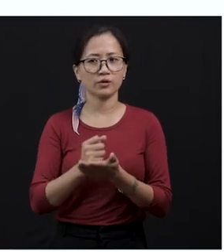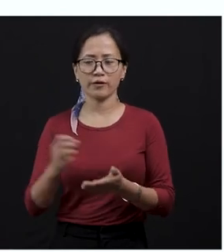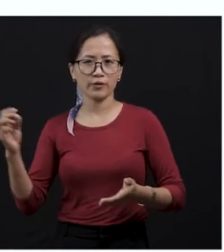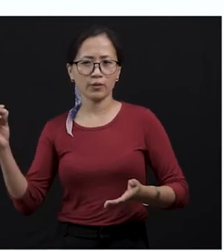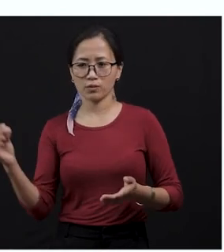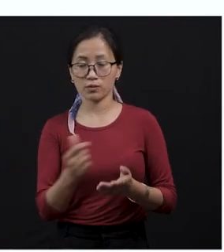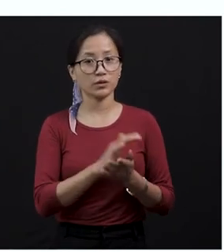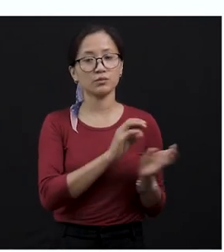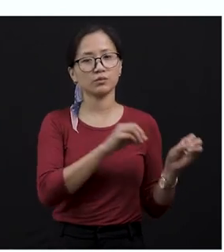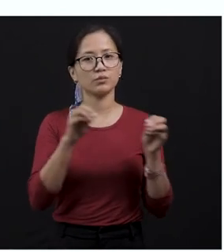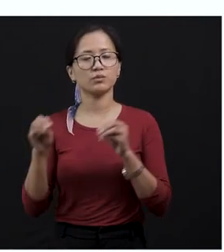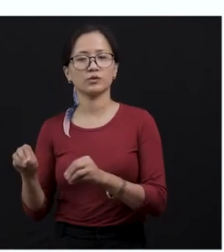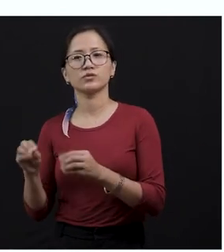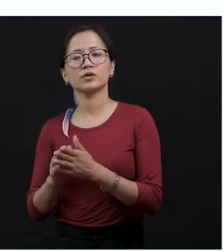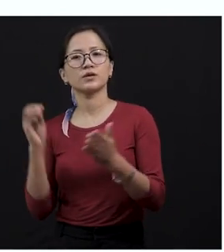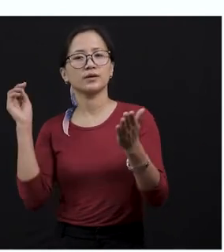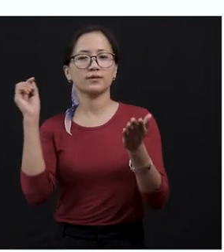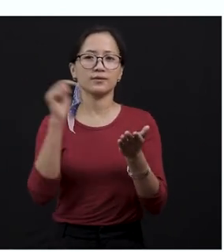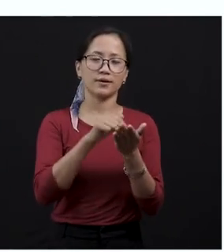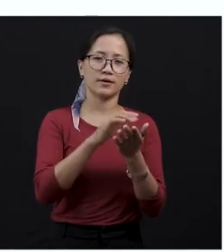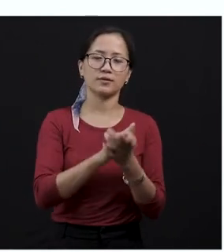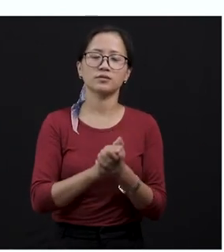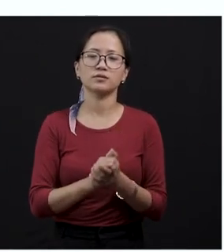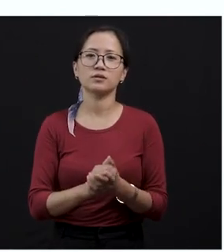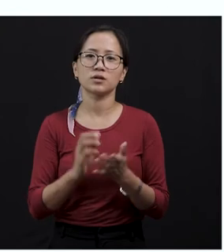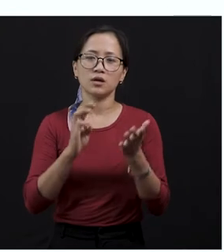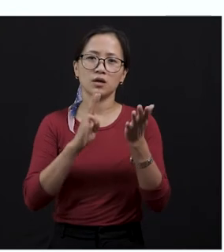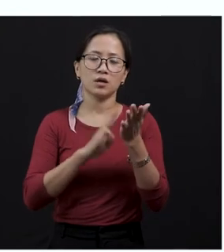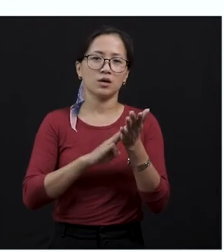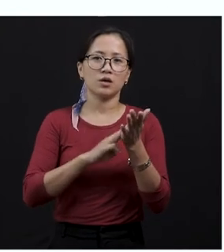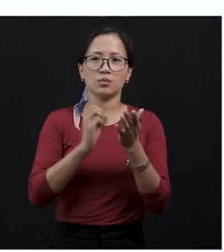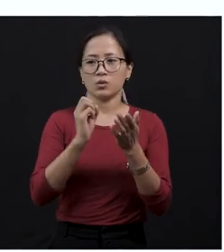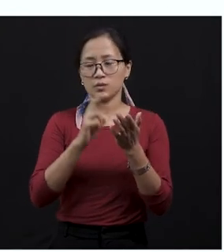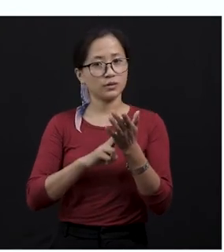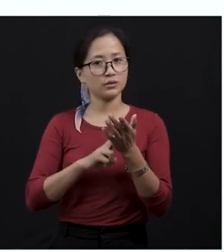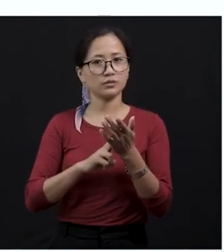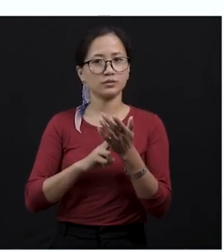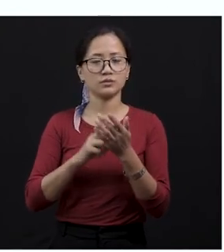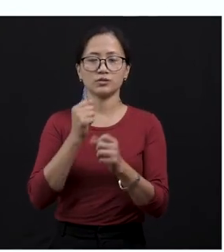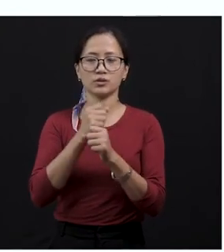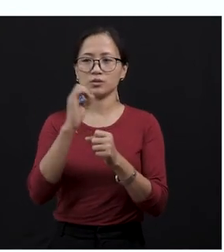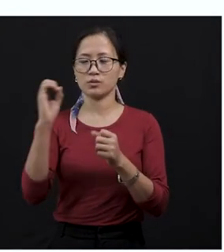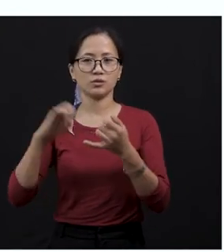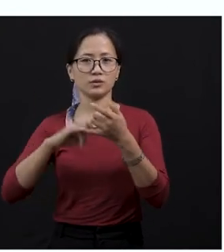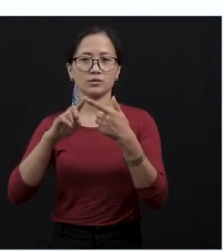a quick move and then attack the mangoose, but it missed. So taking the opportunity of this, the mangoose quickly jumped on the back of the